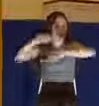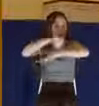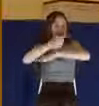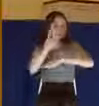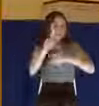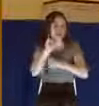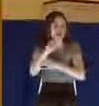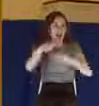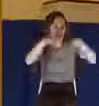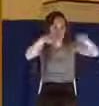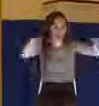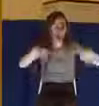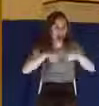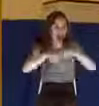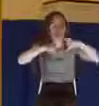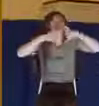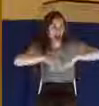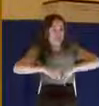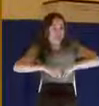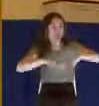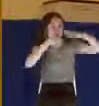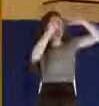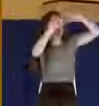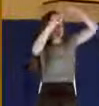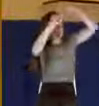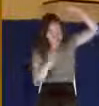floor in the courtroom right before the judge.